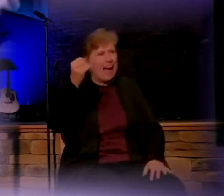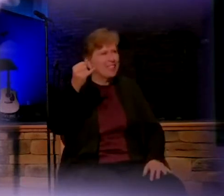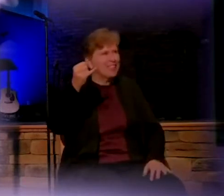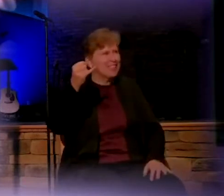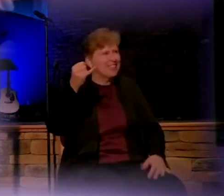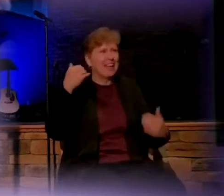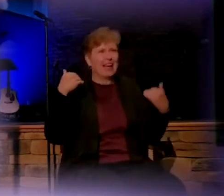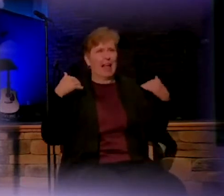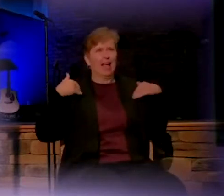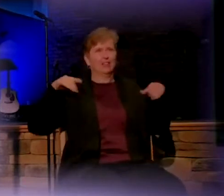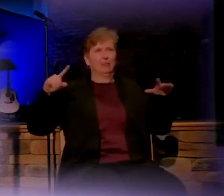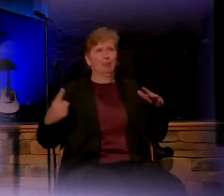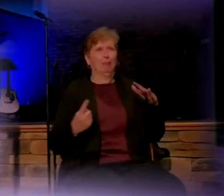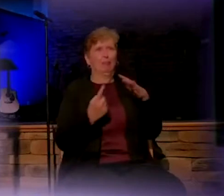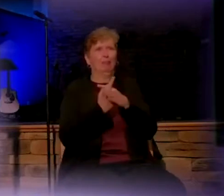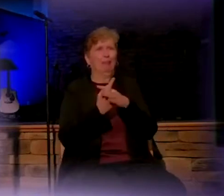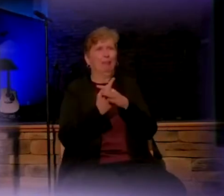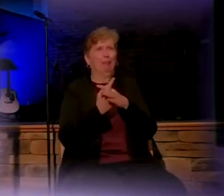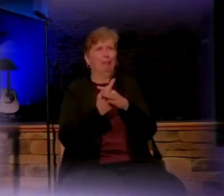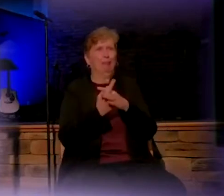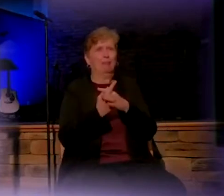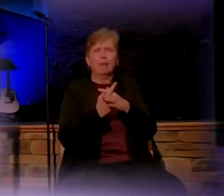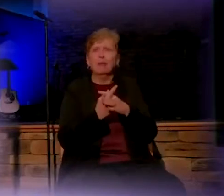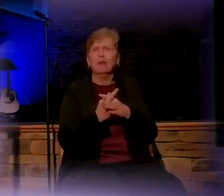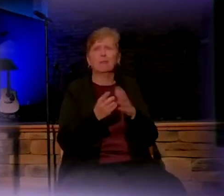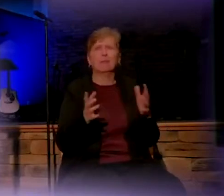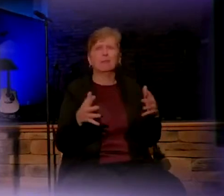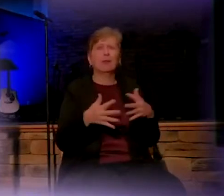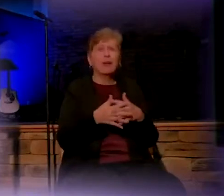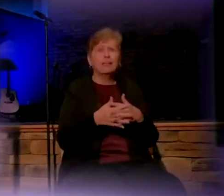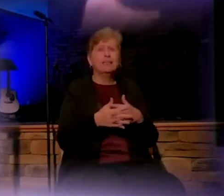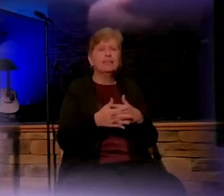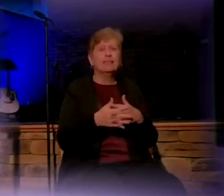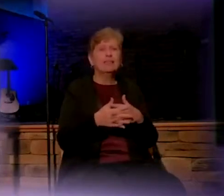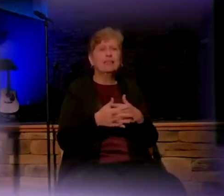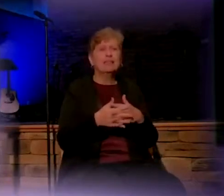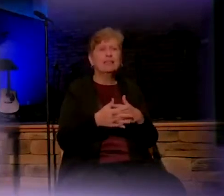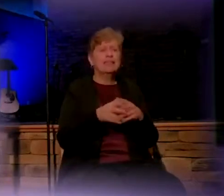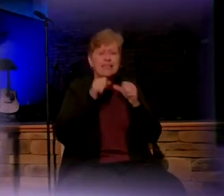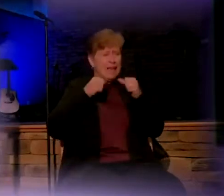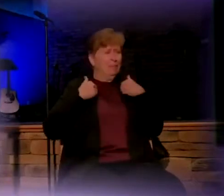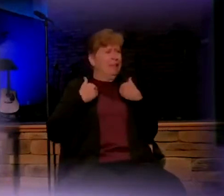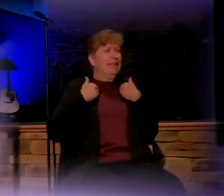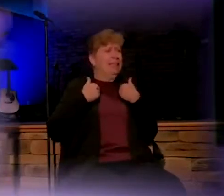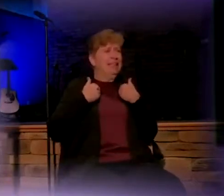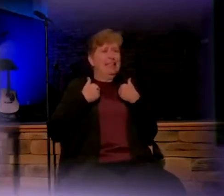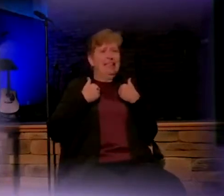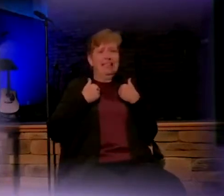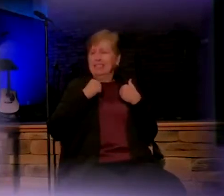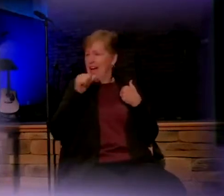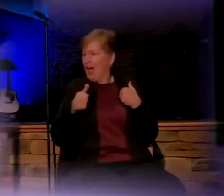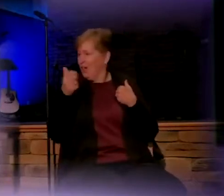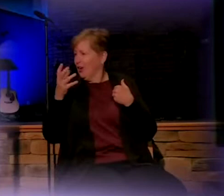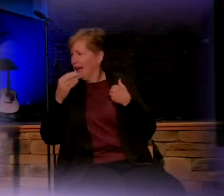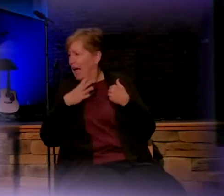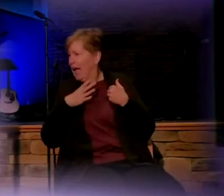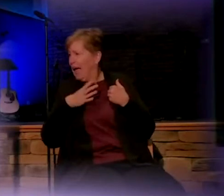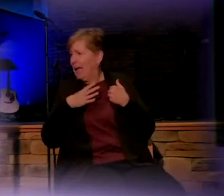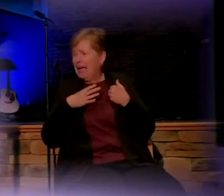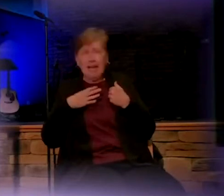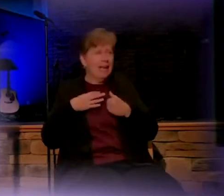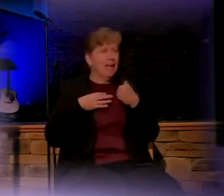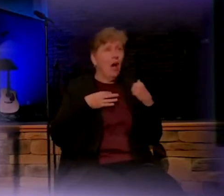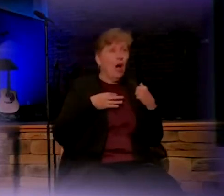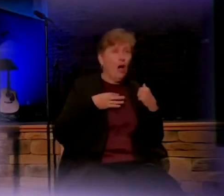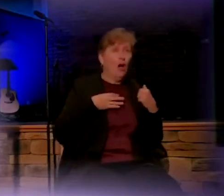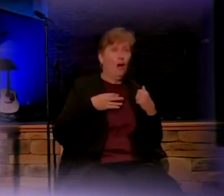you make of it? She's pregnant. It wasn't me. It wasn't some other guy. Oh yeah, it was